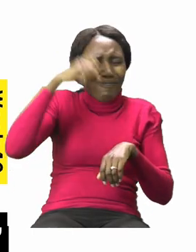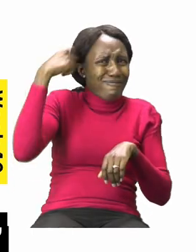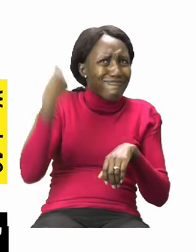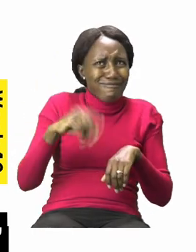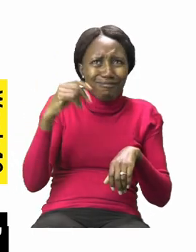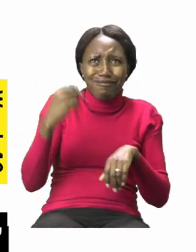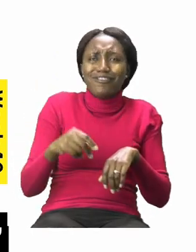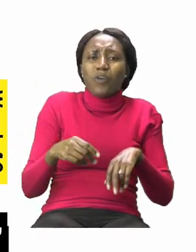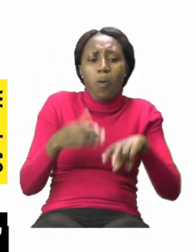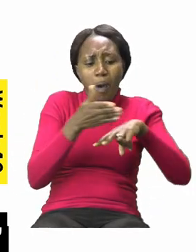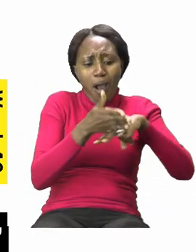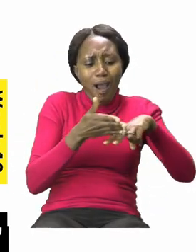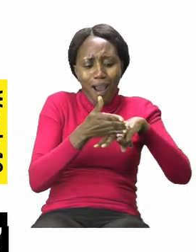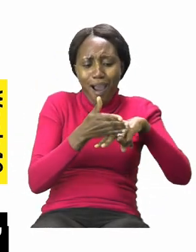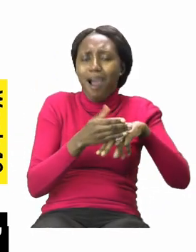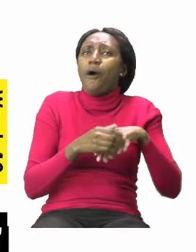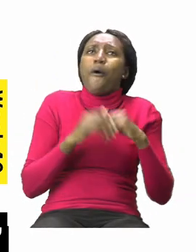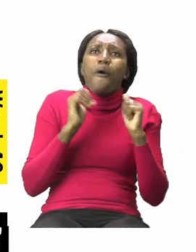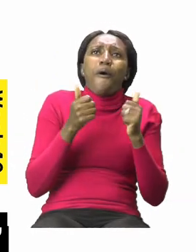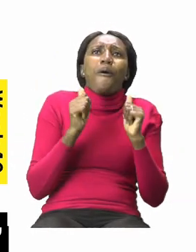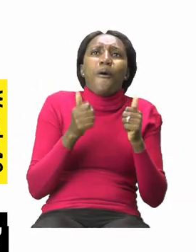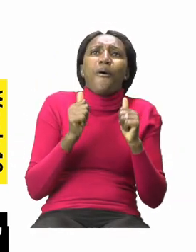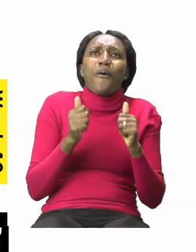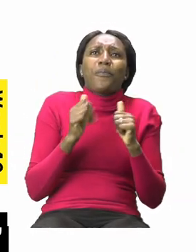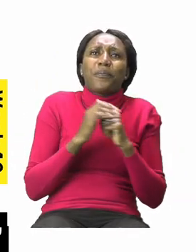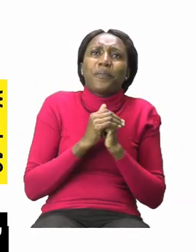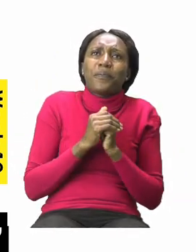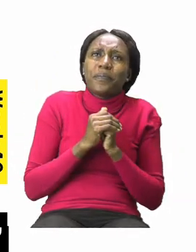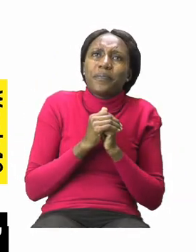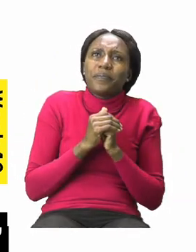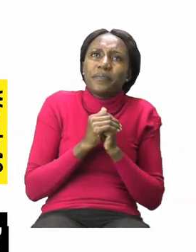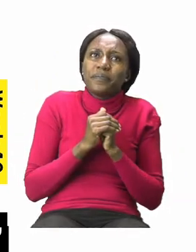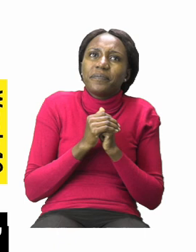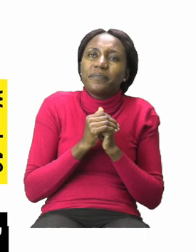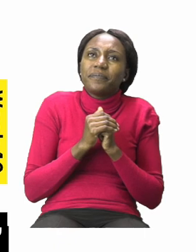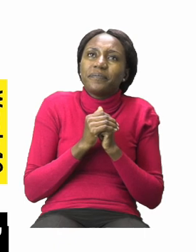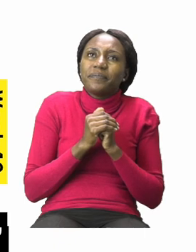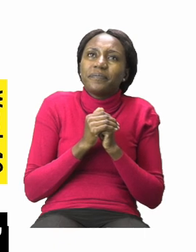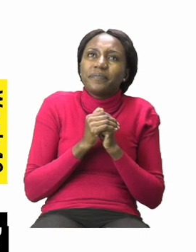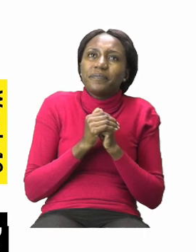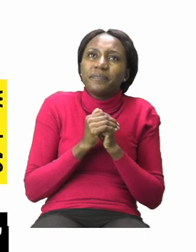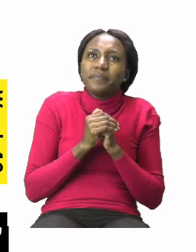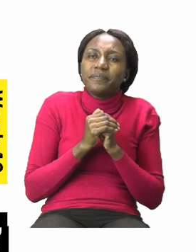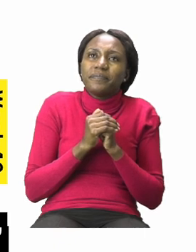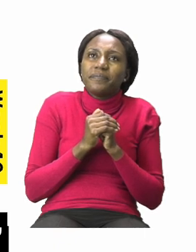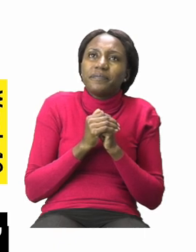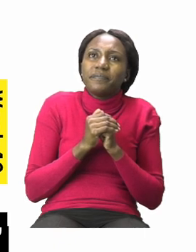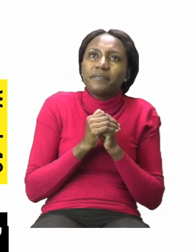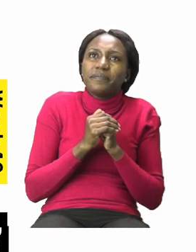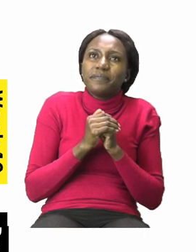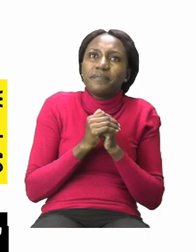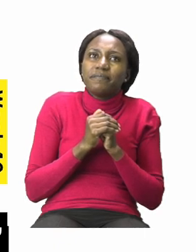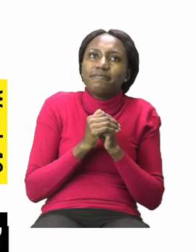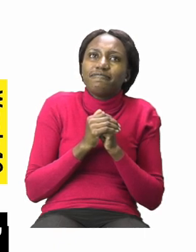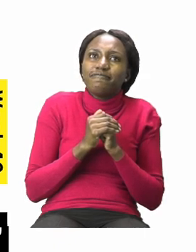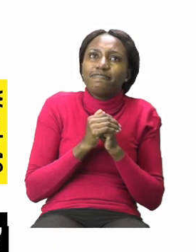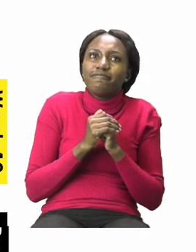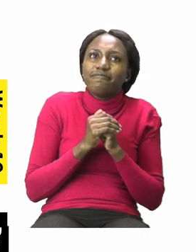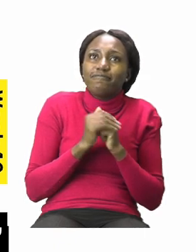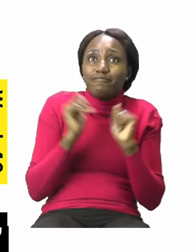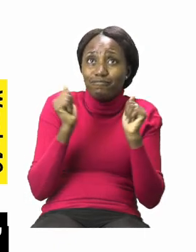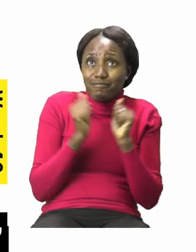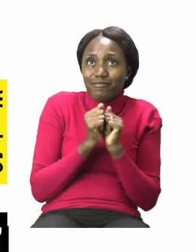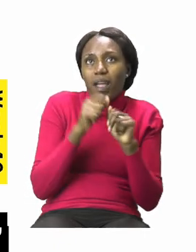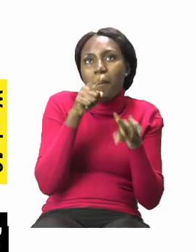legs to feel the breeze and when we wear our shorts we usually wear them with a pair of